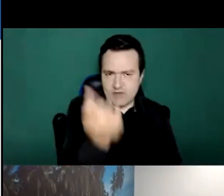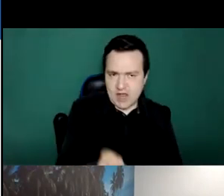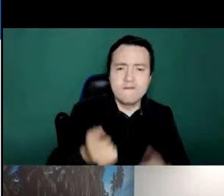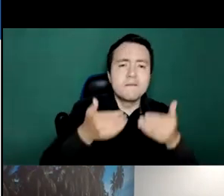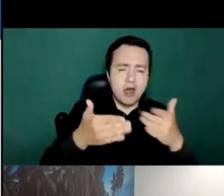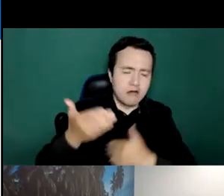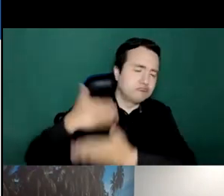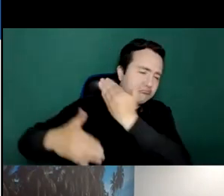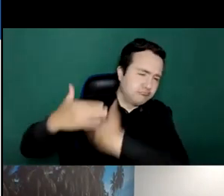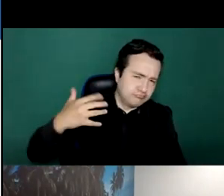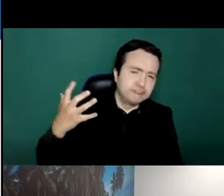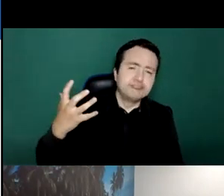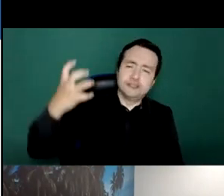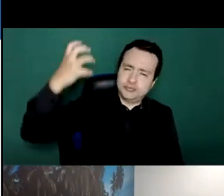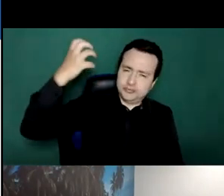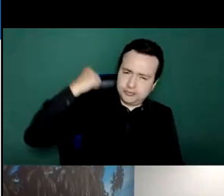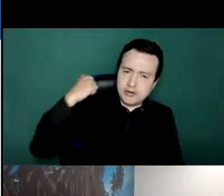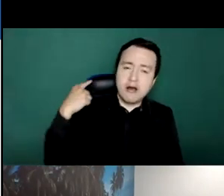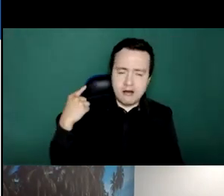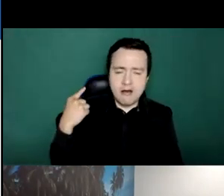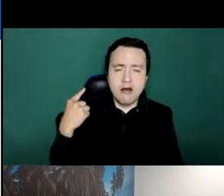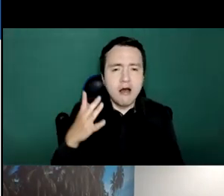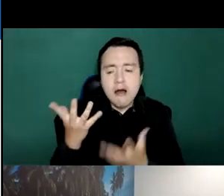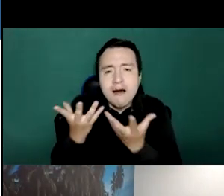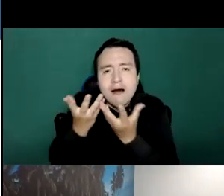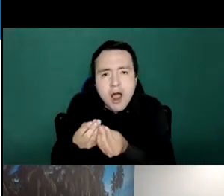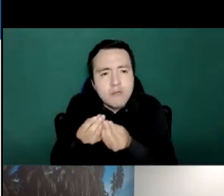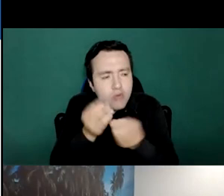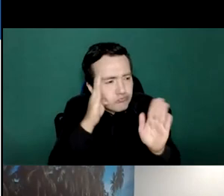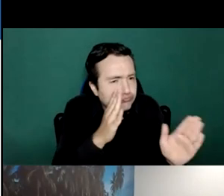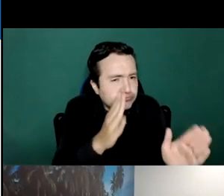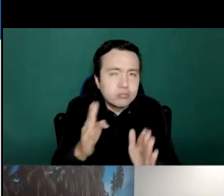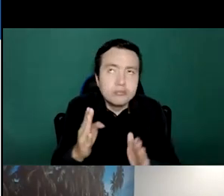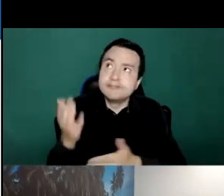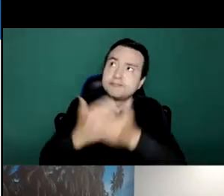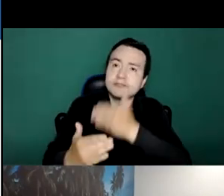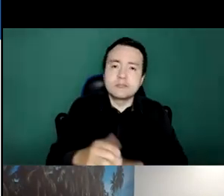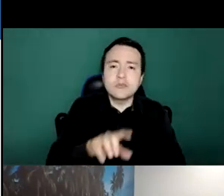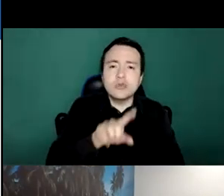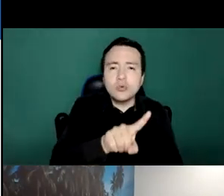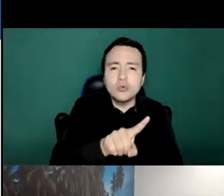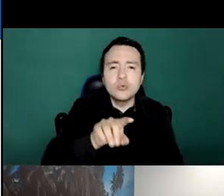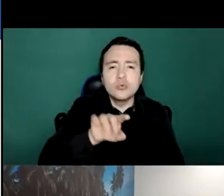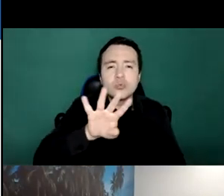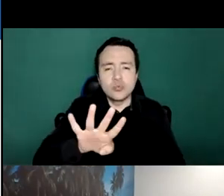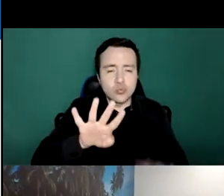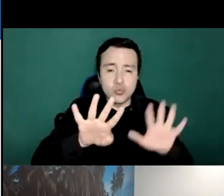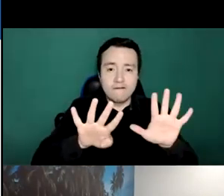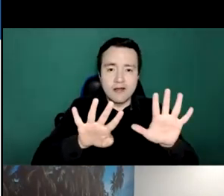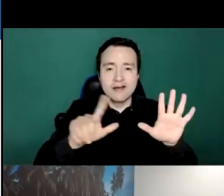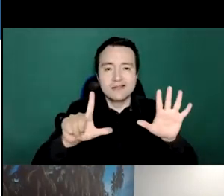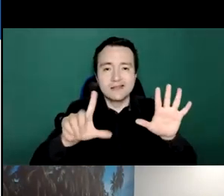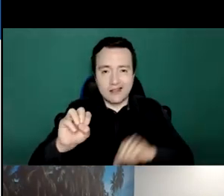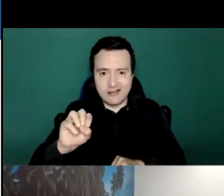care at the primary health care level since last uh century in the 70s rather and